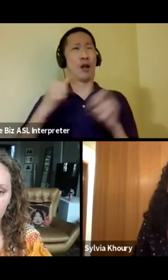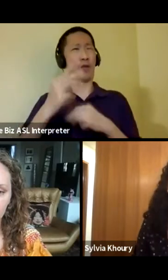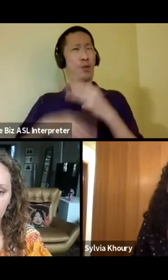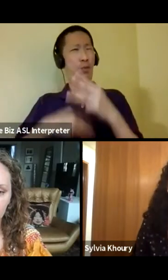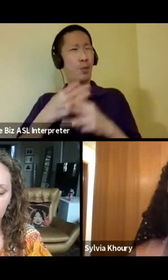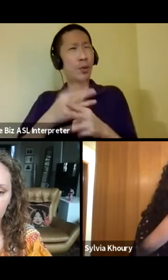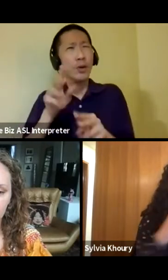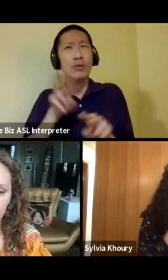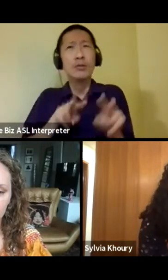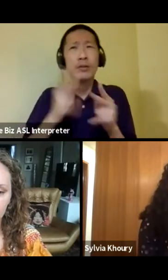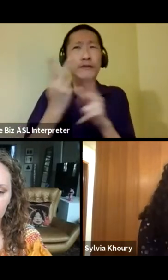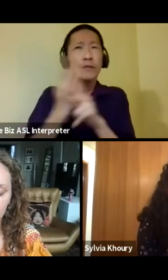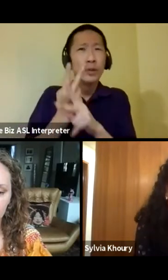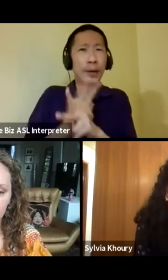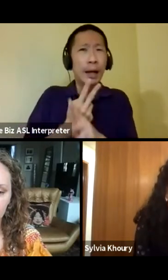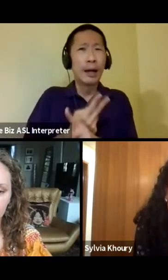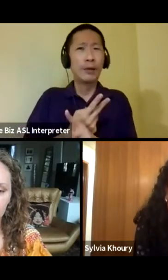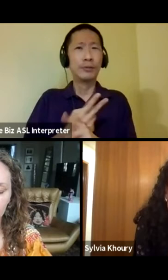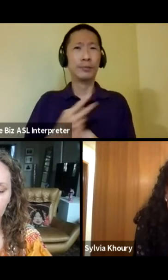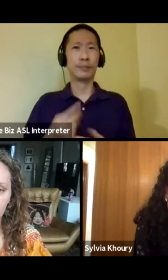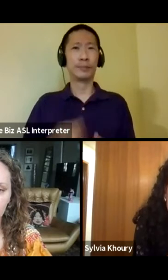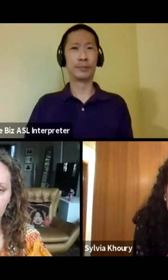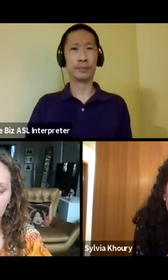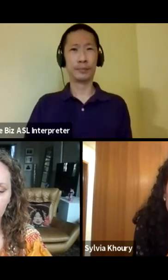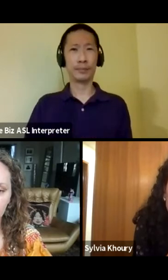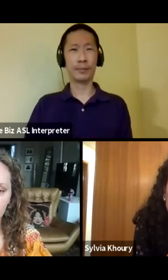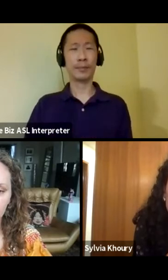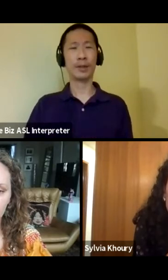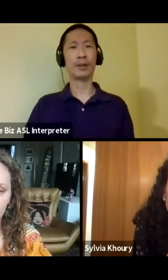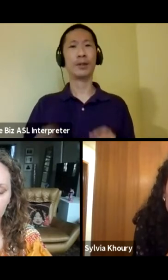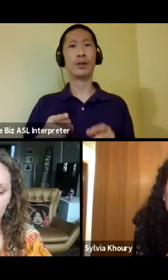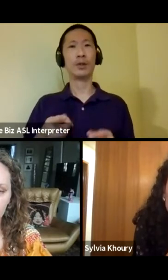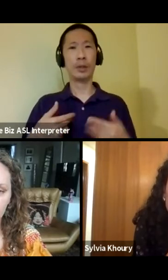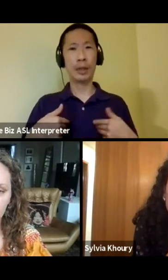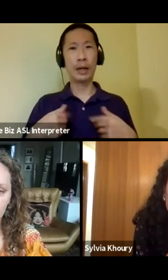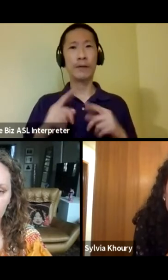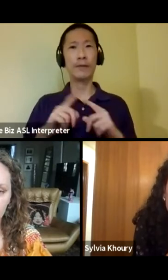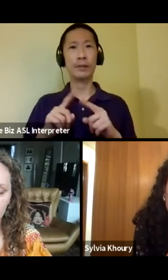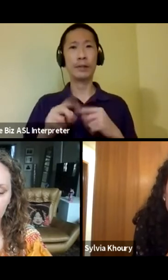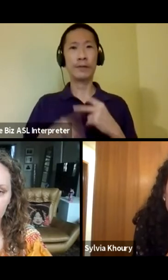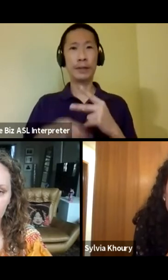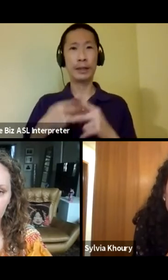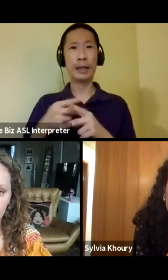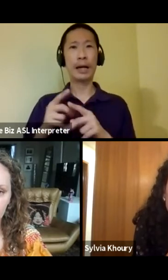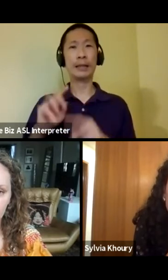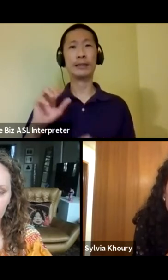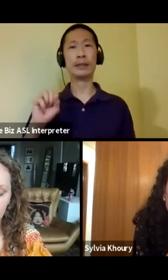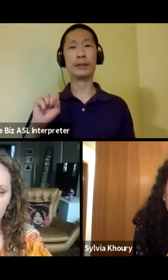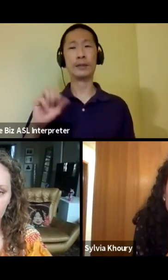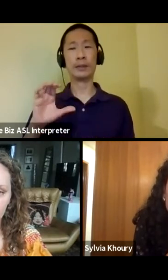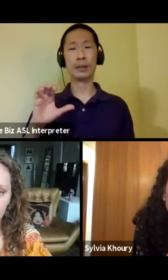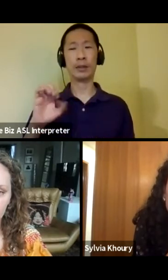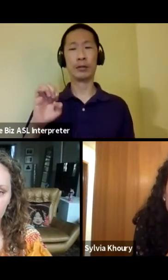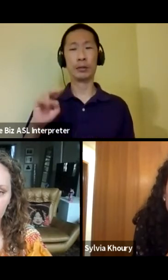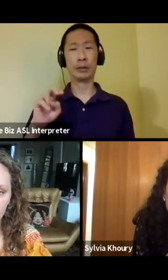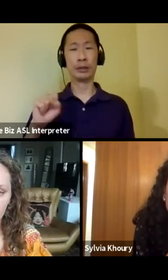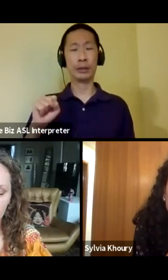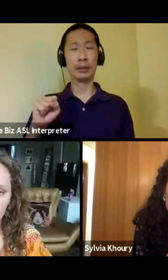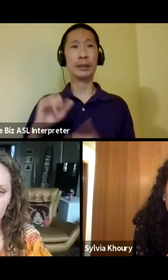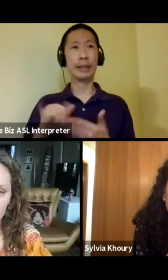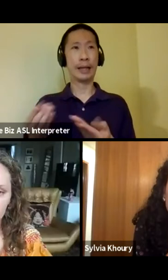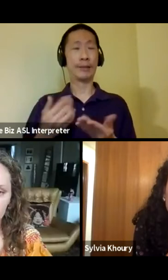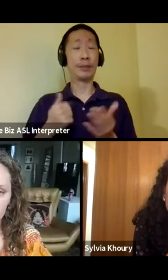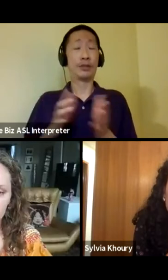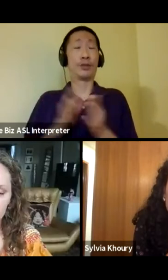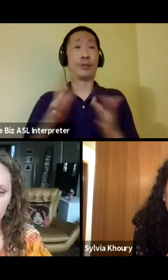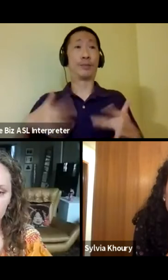you're figuring out. So, you know, I, there's all kinds of scenes that just bring me so much joy